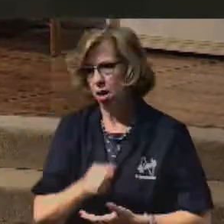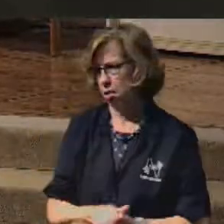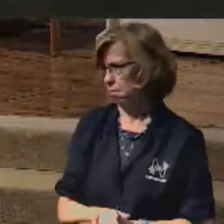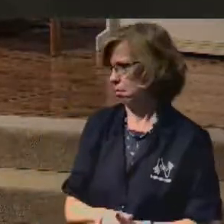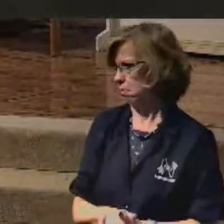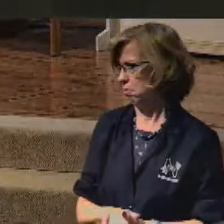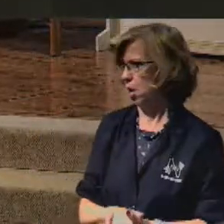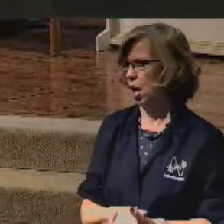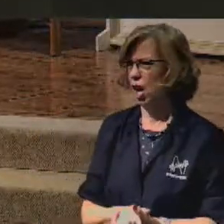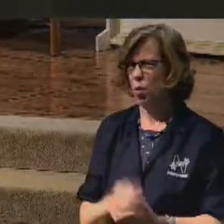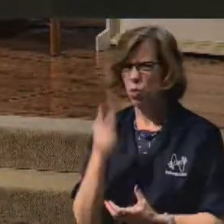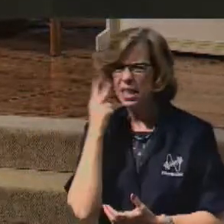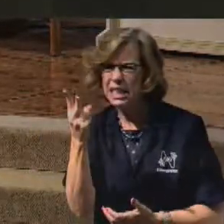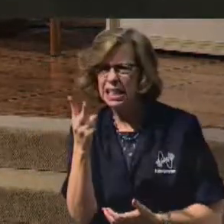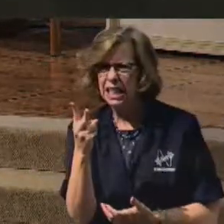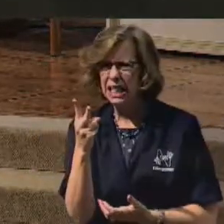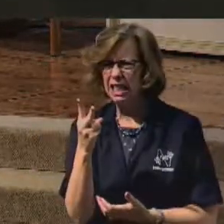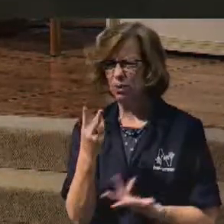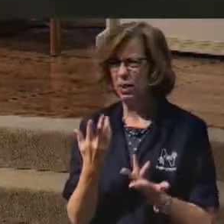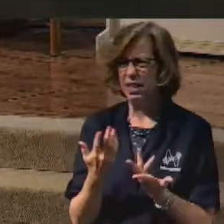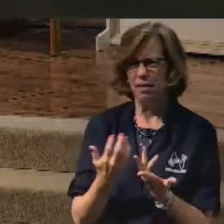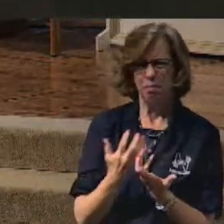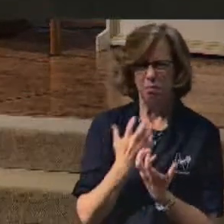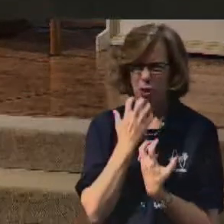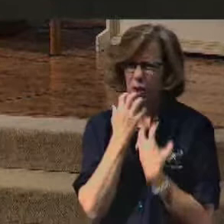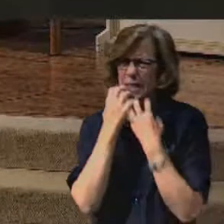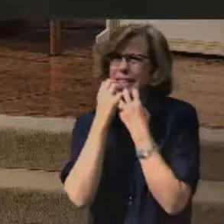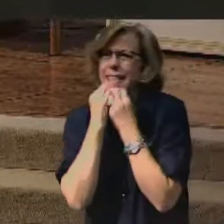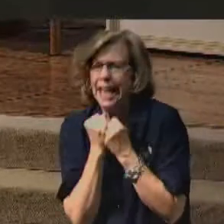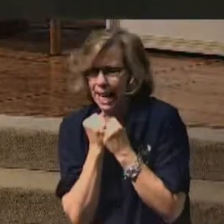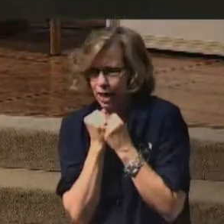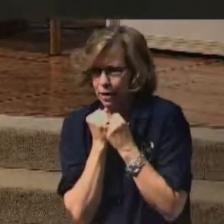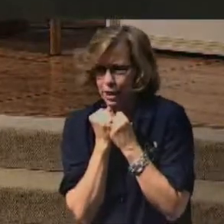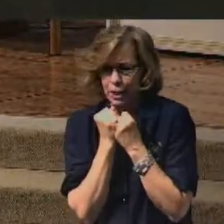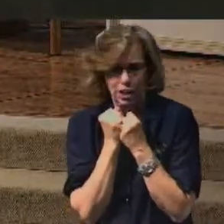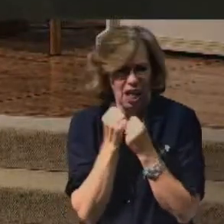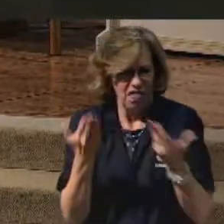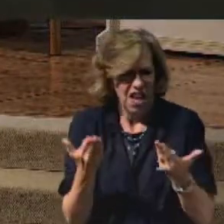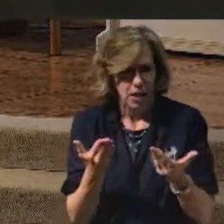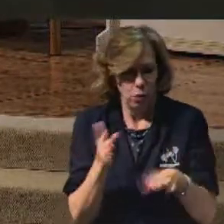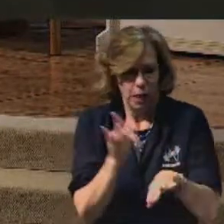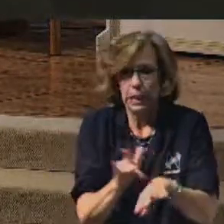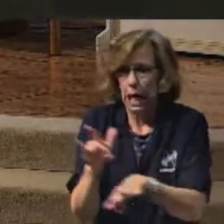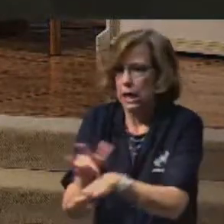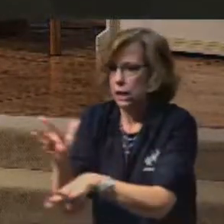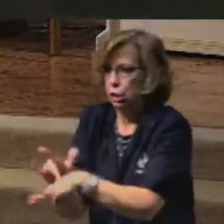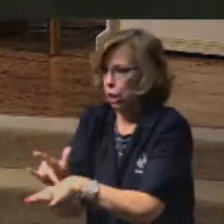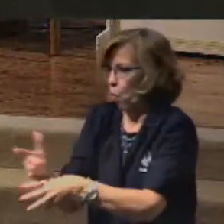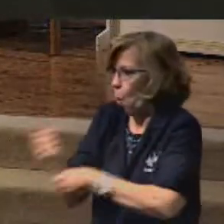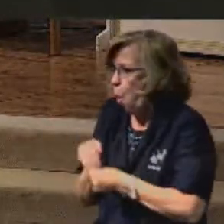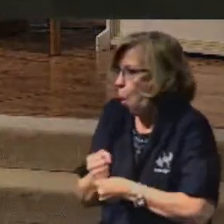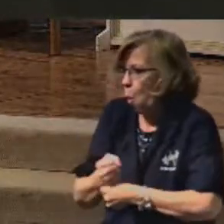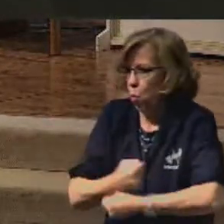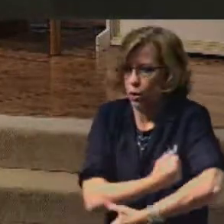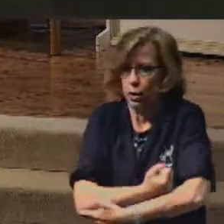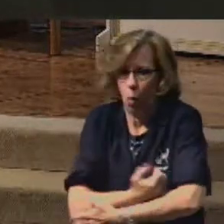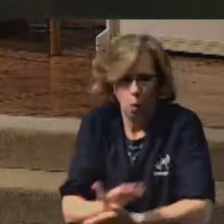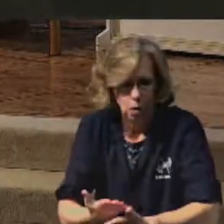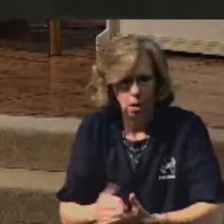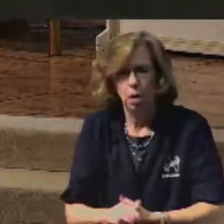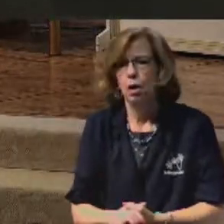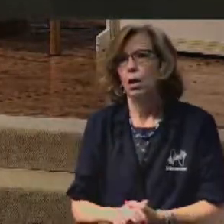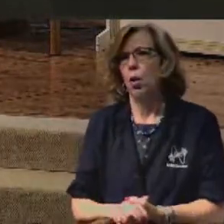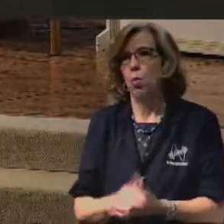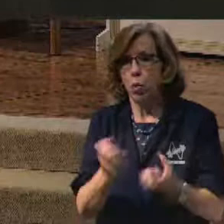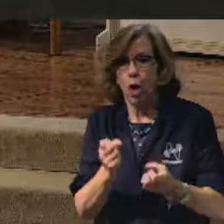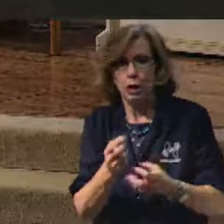And we look at it we seem to cherish the things that we can put our hands on, that we can handle and hold, and we want to